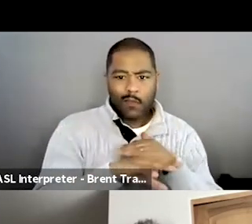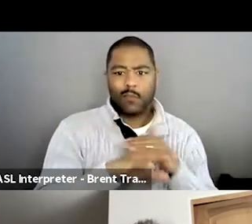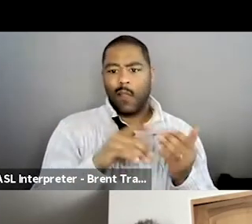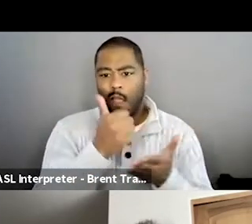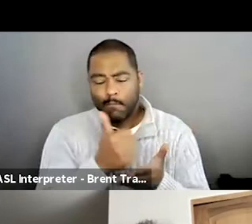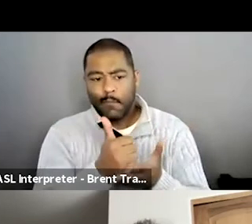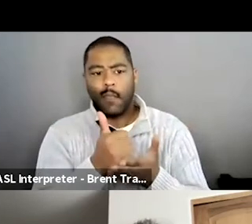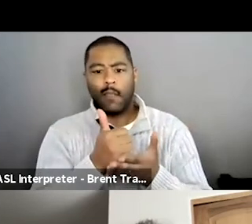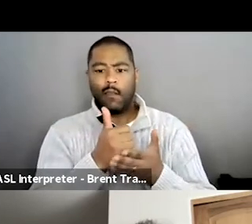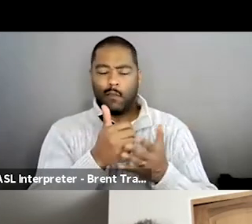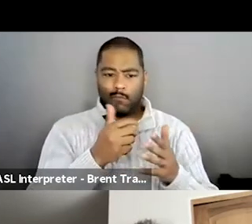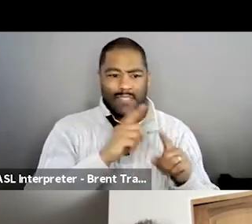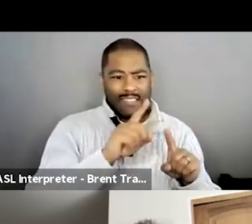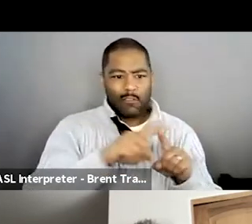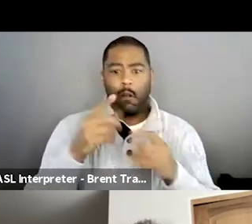was tough.